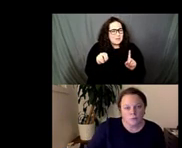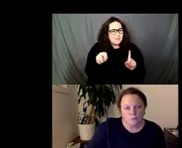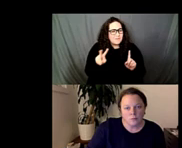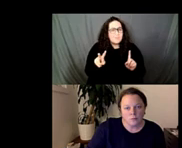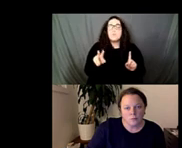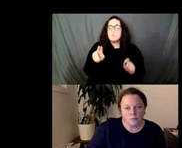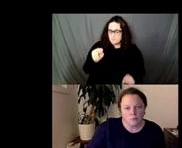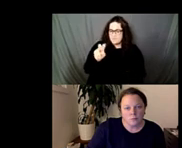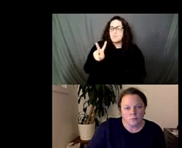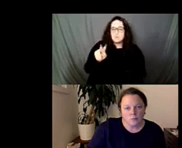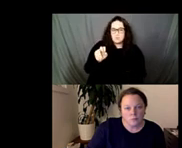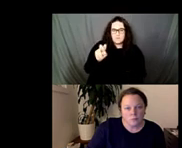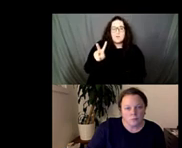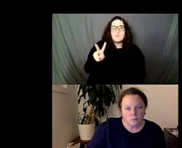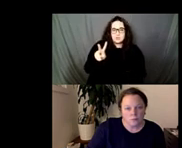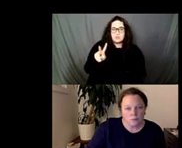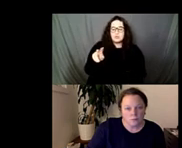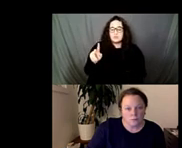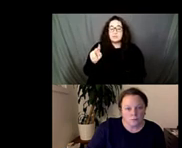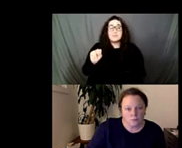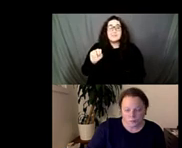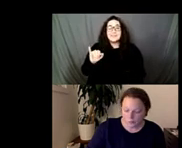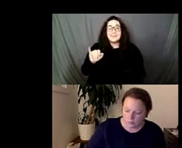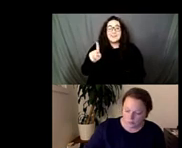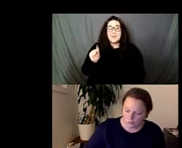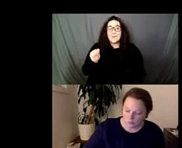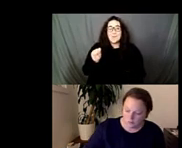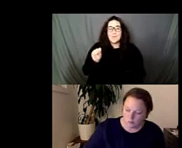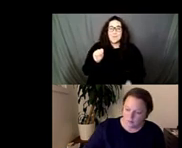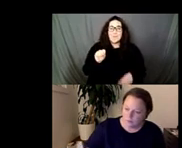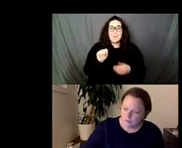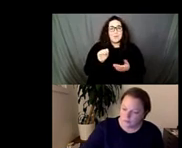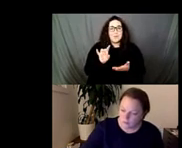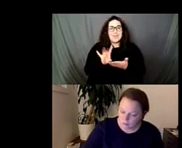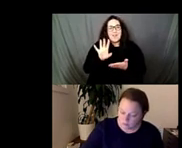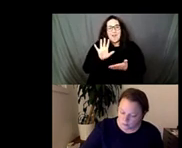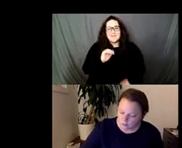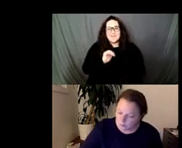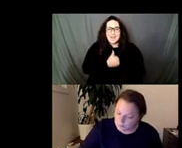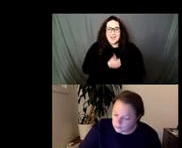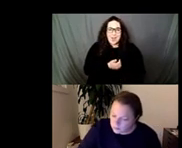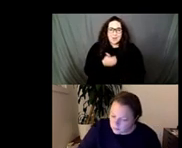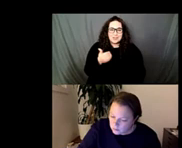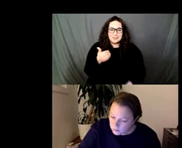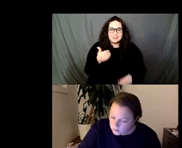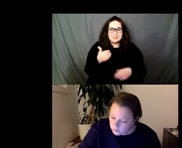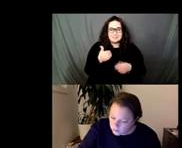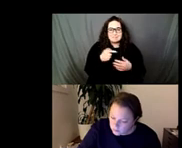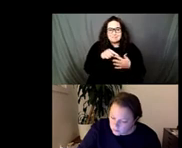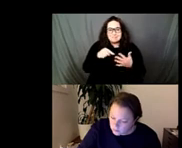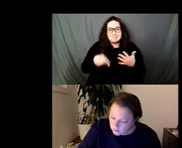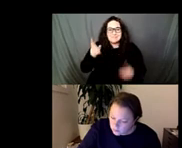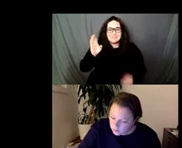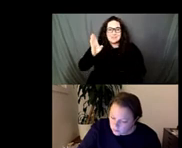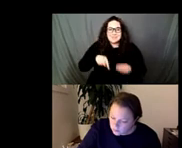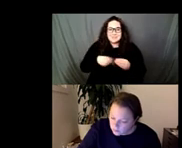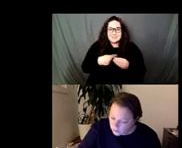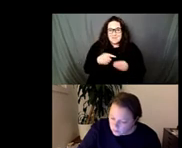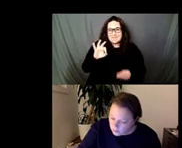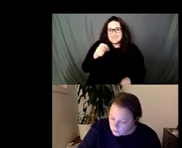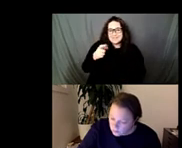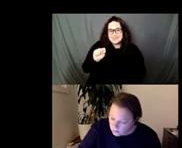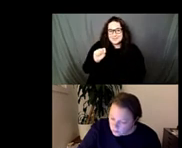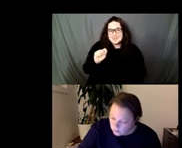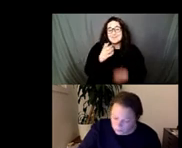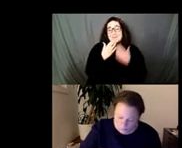nico thank you it was in november so nico kicked us off as john mentioned earlier and so thank you nico for um launching us on this